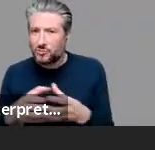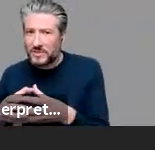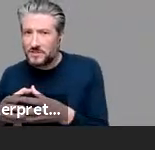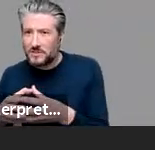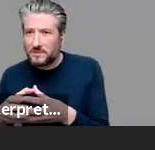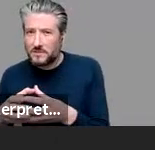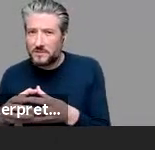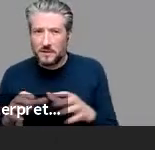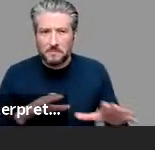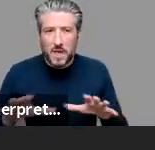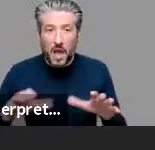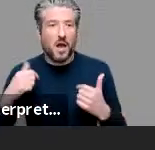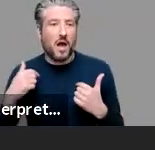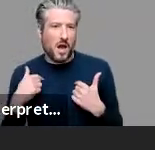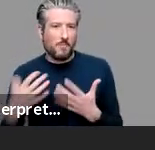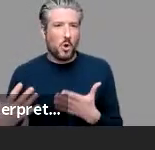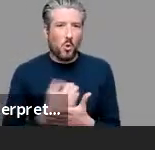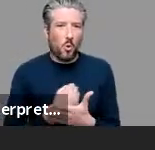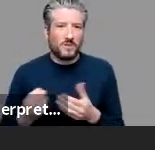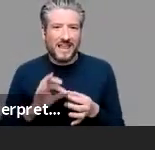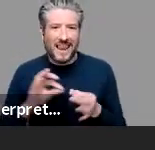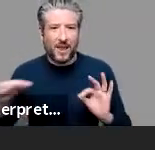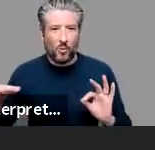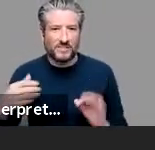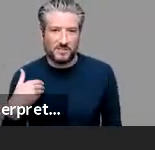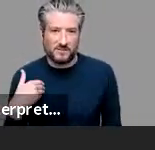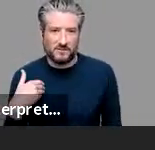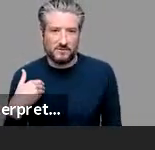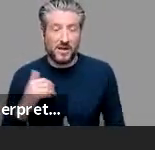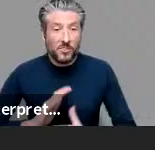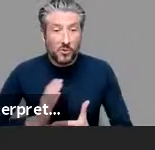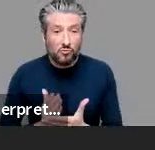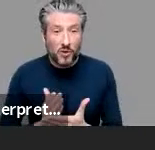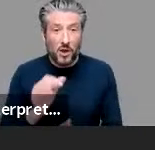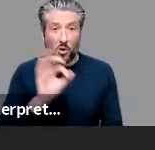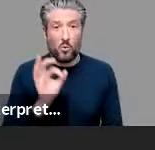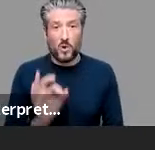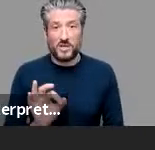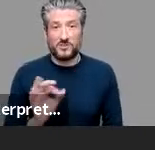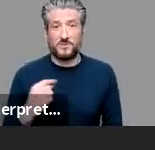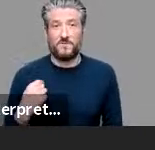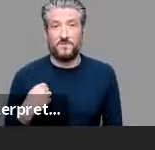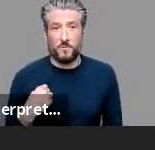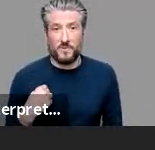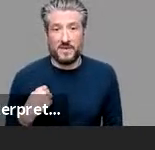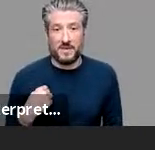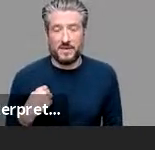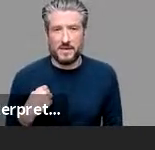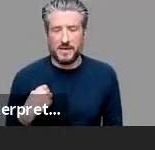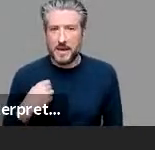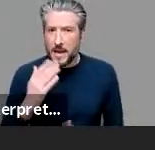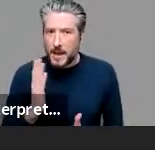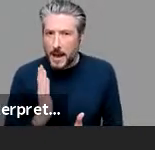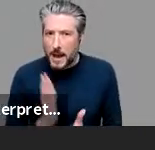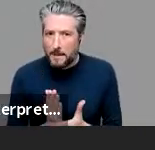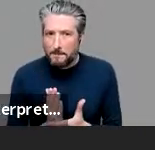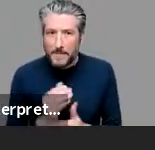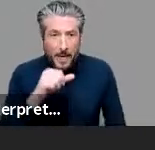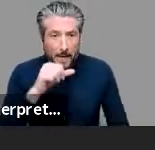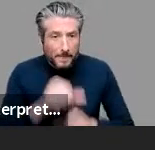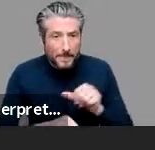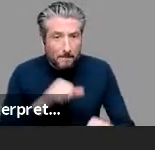cognitive corpus linguist the real question for me was and still is knowing whether the patterns i find in the data are real